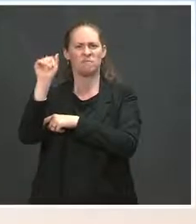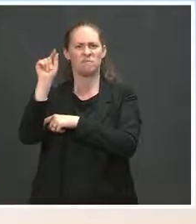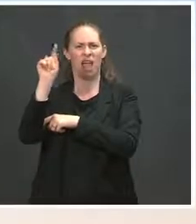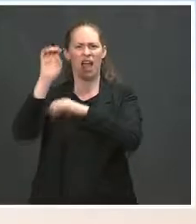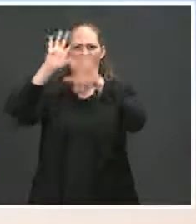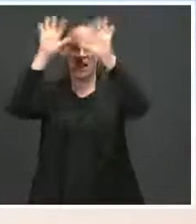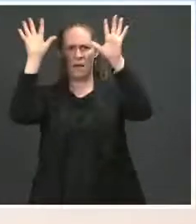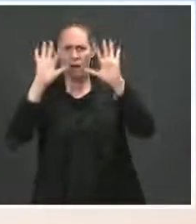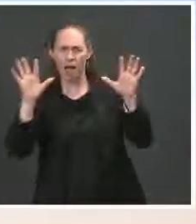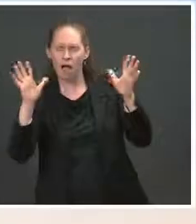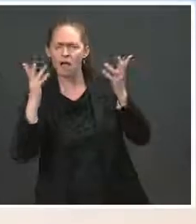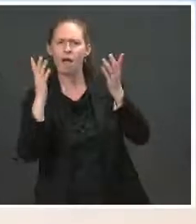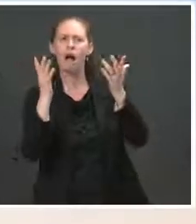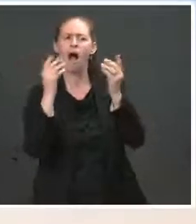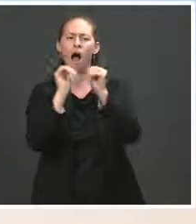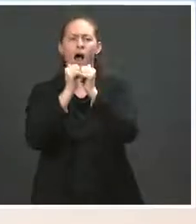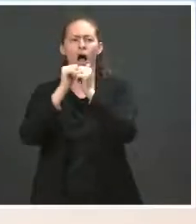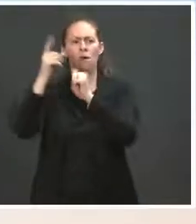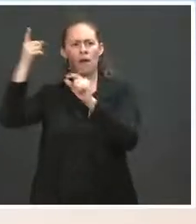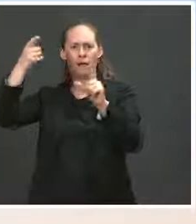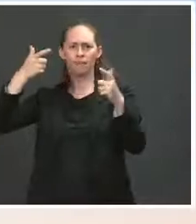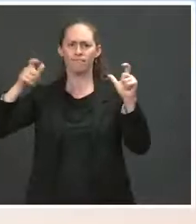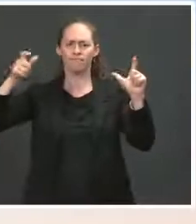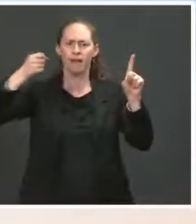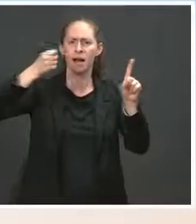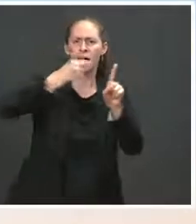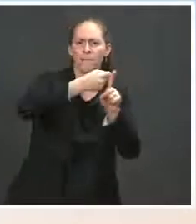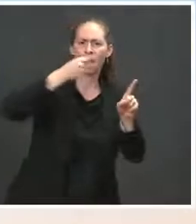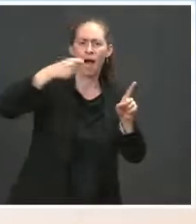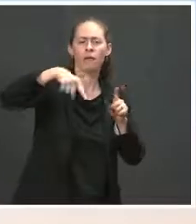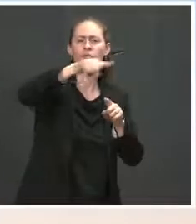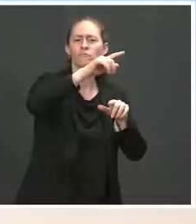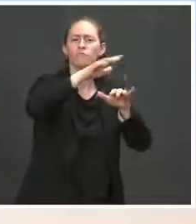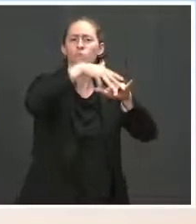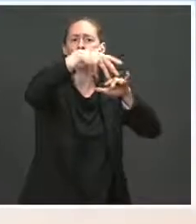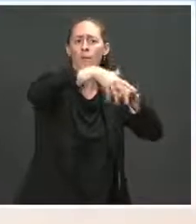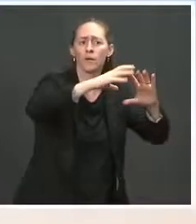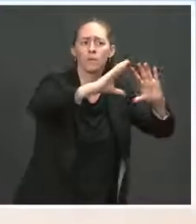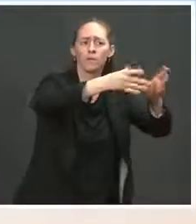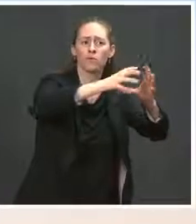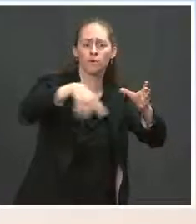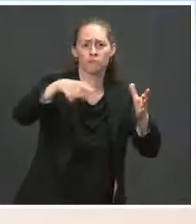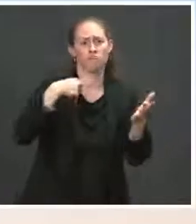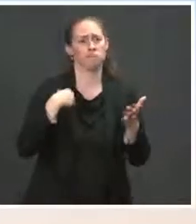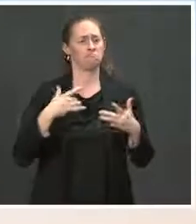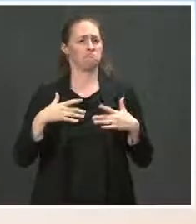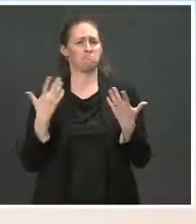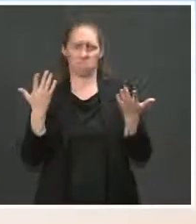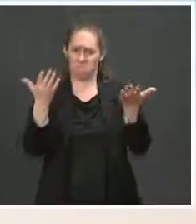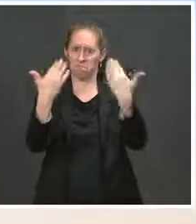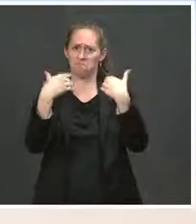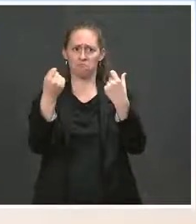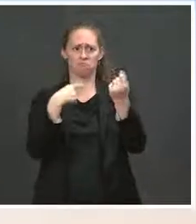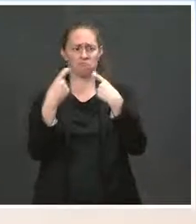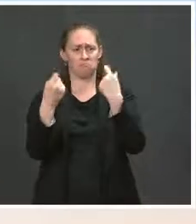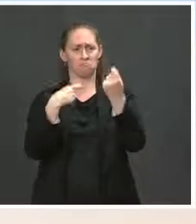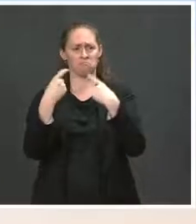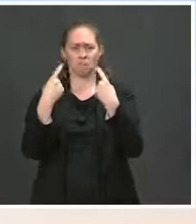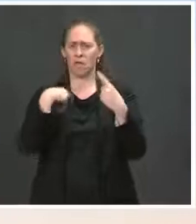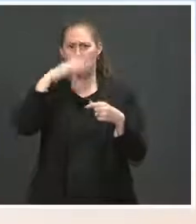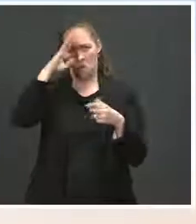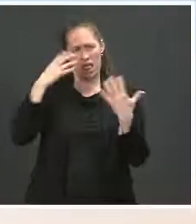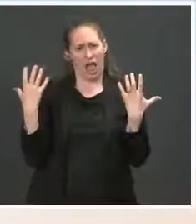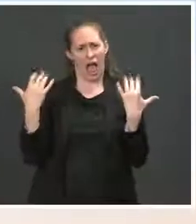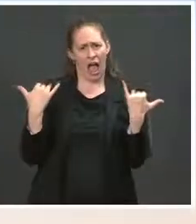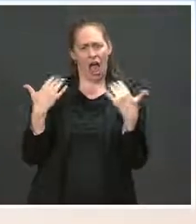to have the opportunity to speak with you and take your questions today. We have no shortage of work ahead. President Biden